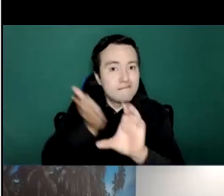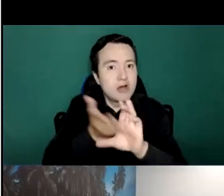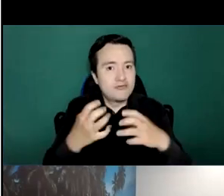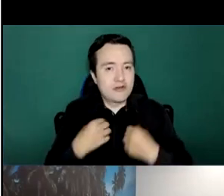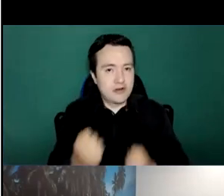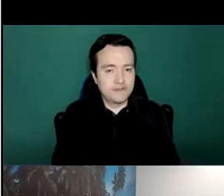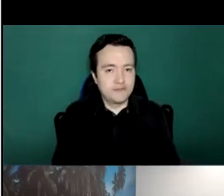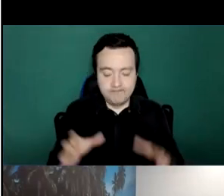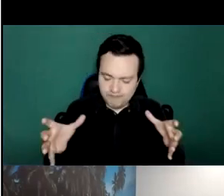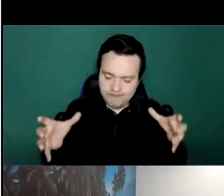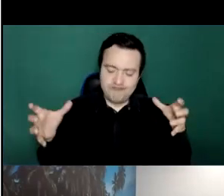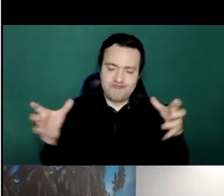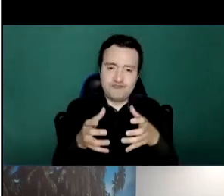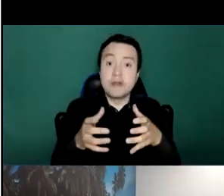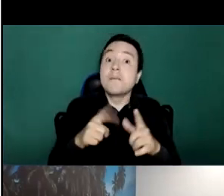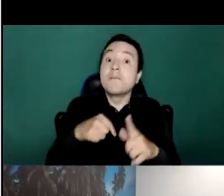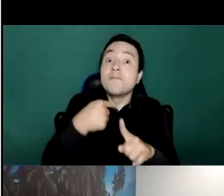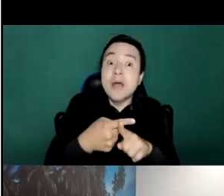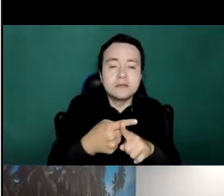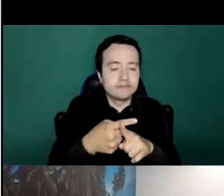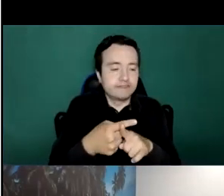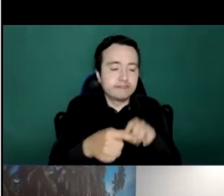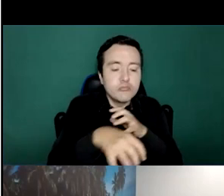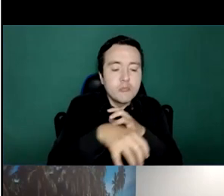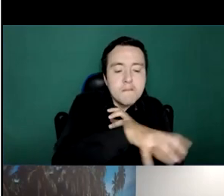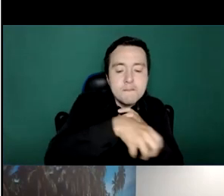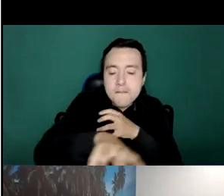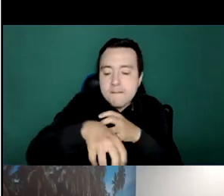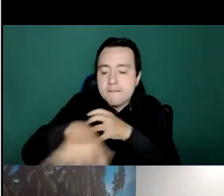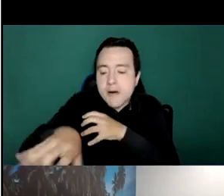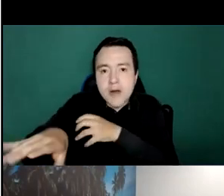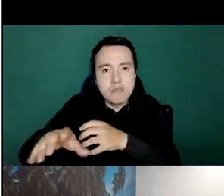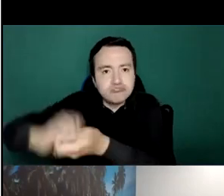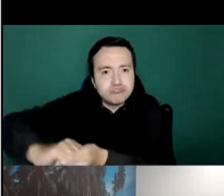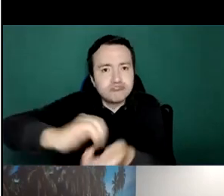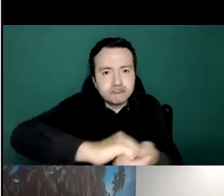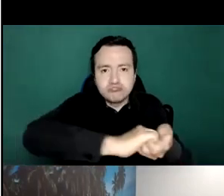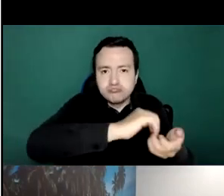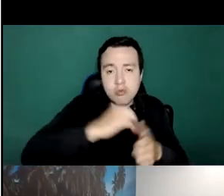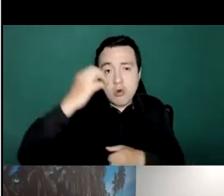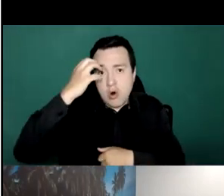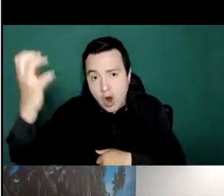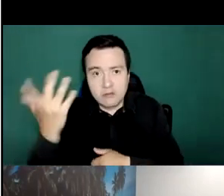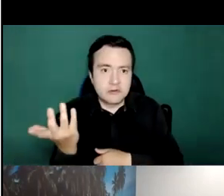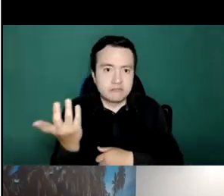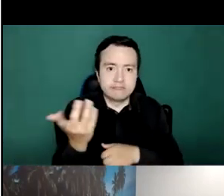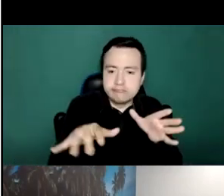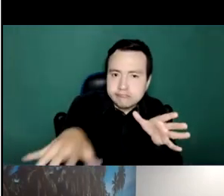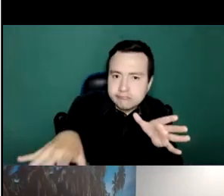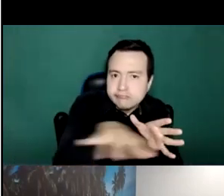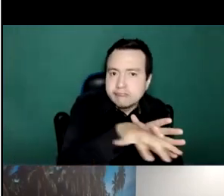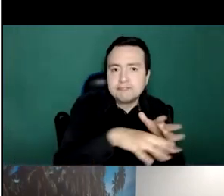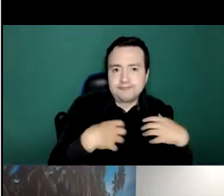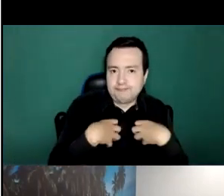-sectoral coordination mechanisms intersectoral intergovernmental networks as they've come to be called